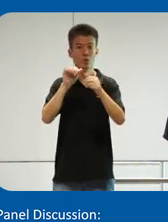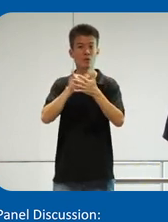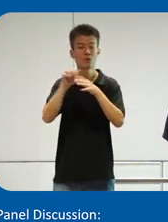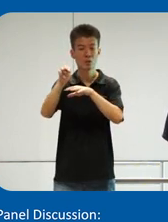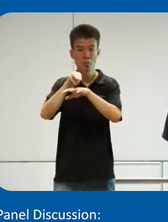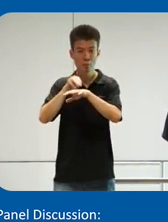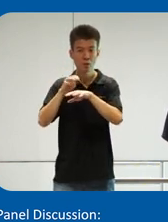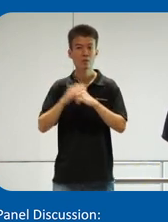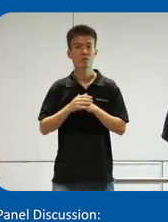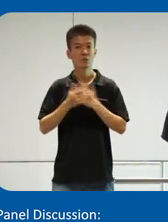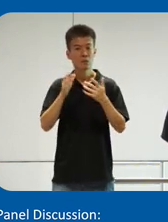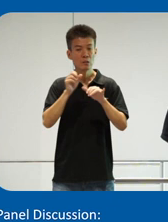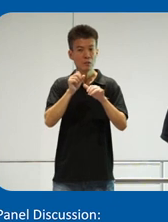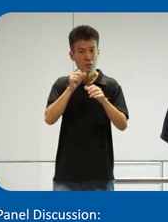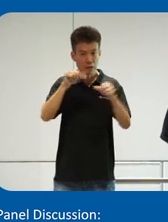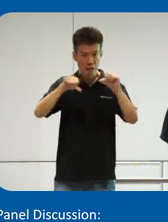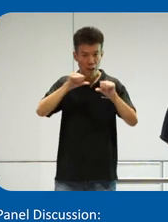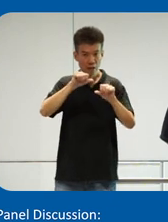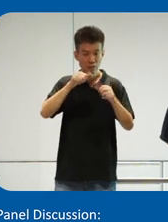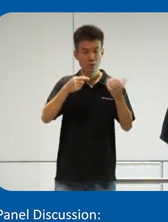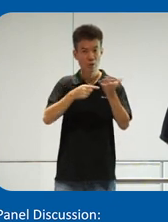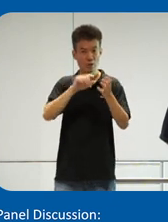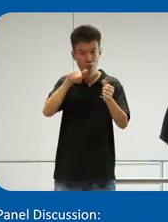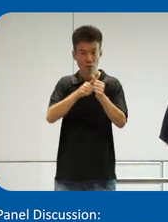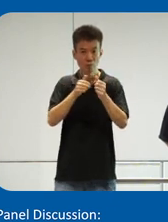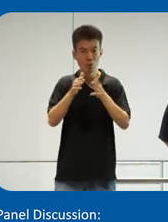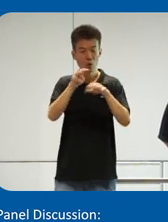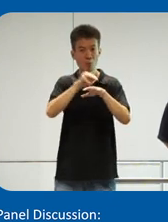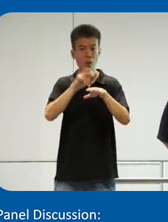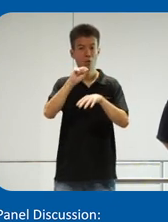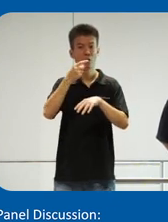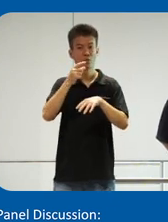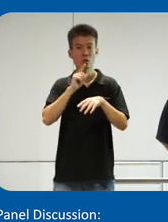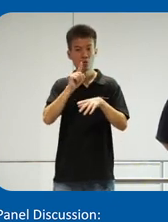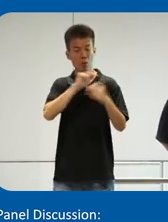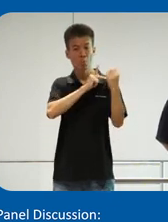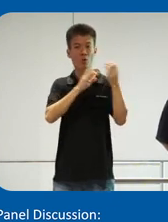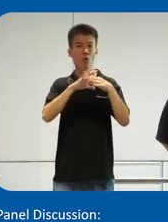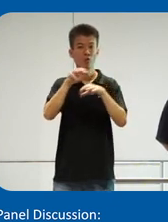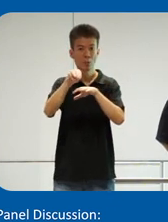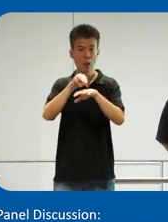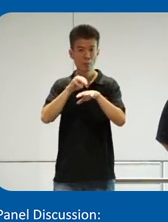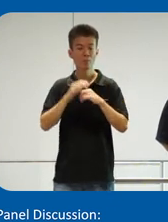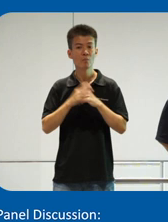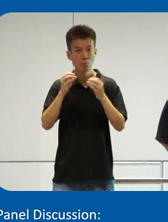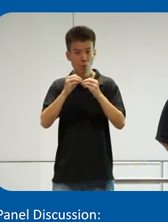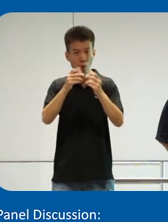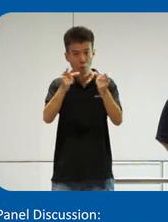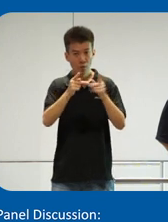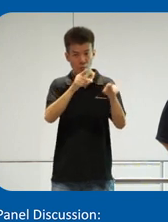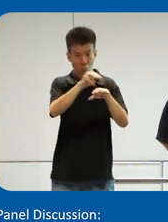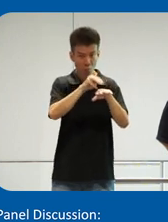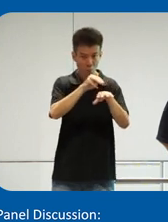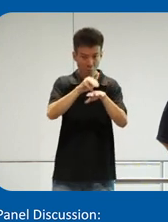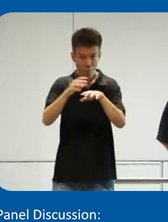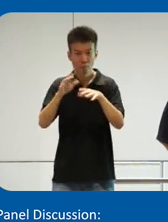mapping? The science behind, the technology behind Waymap SG is actually the power of the map. The more places you map,